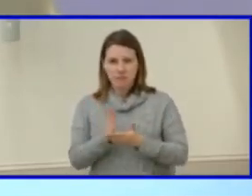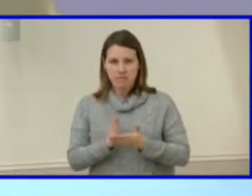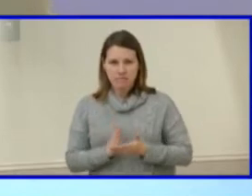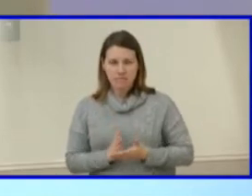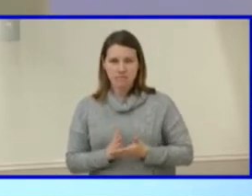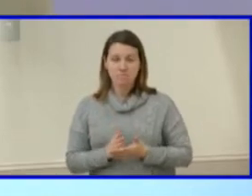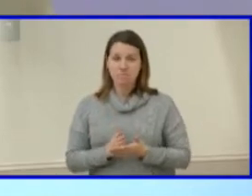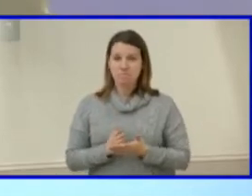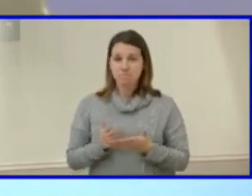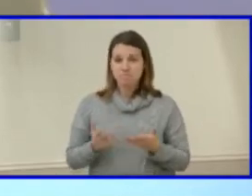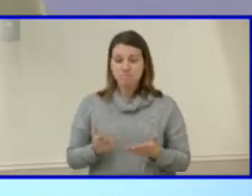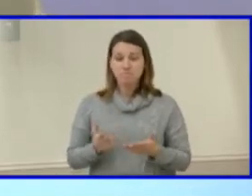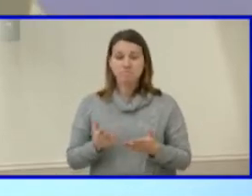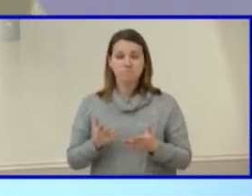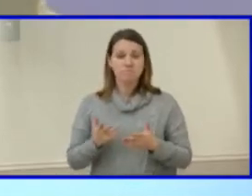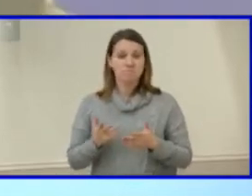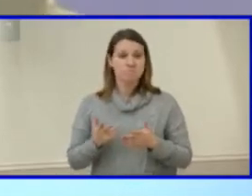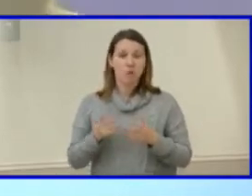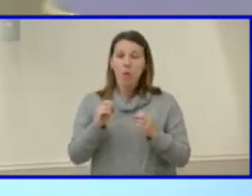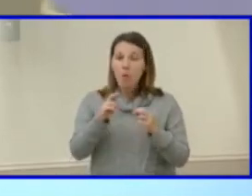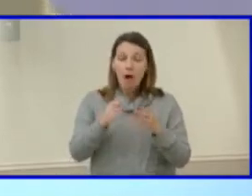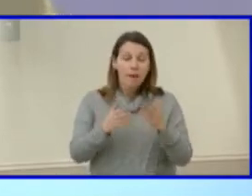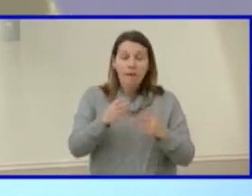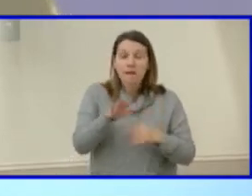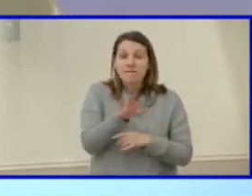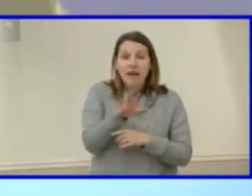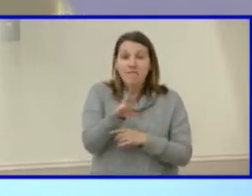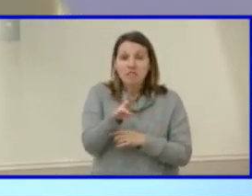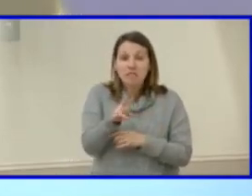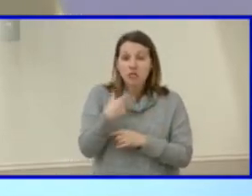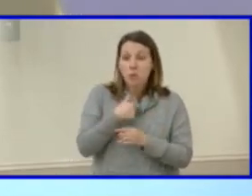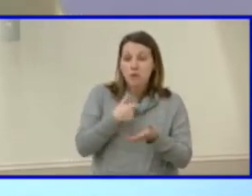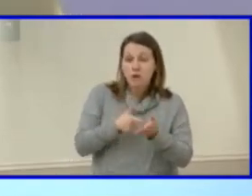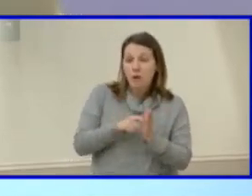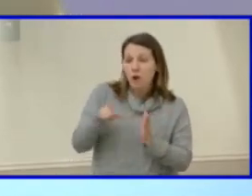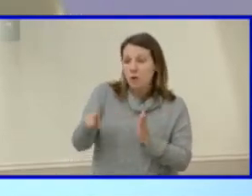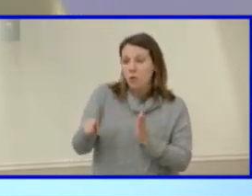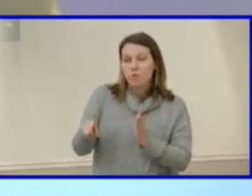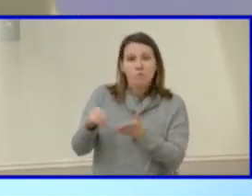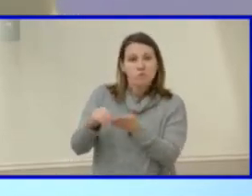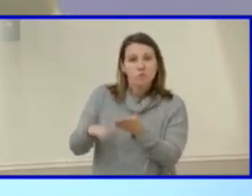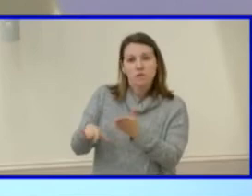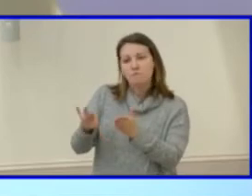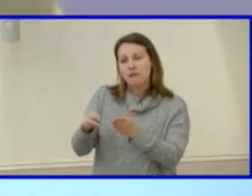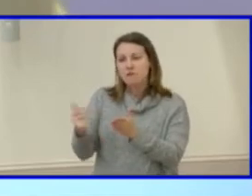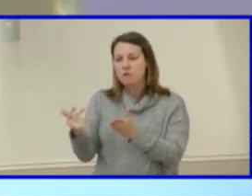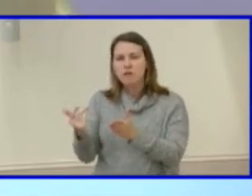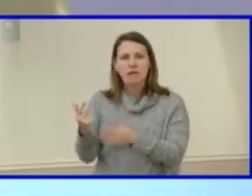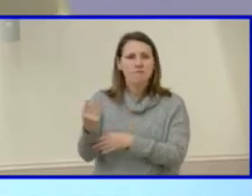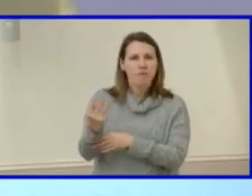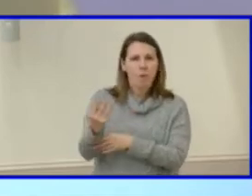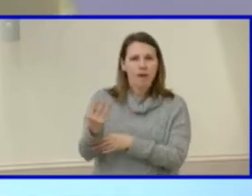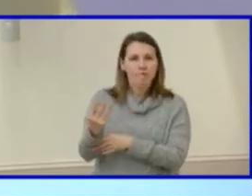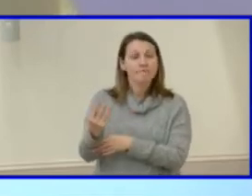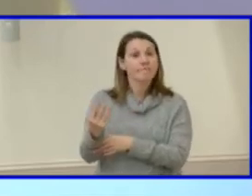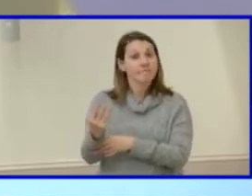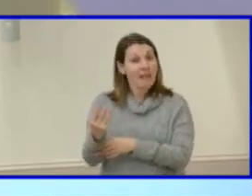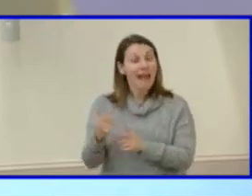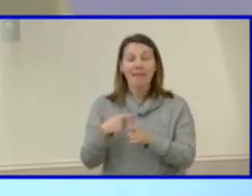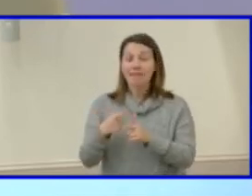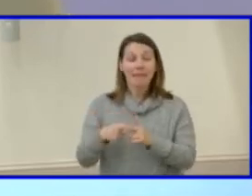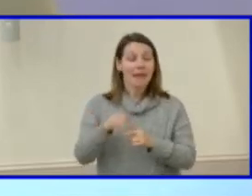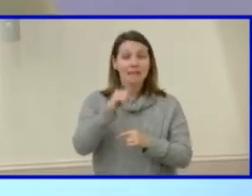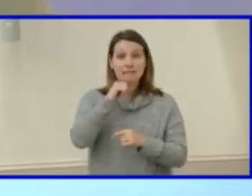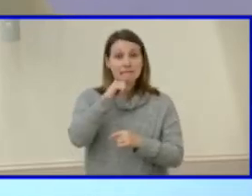possibilities, and they're required to pick three or four. And it's not necessarily, you know, a one-size-fits